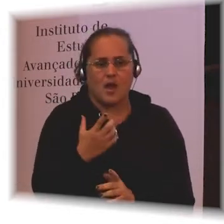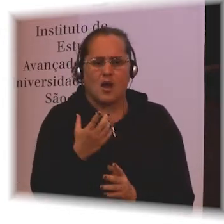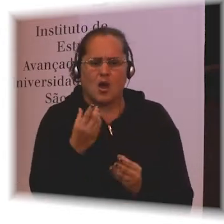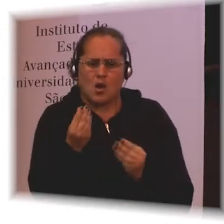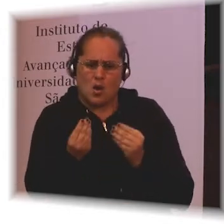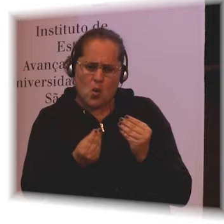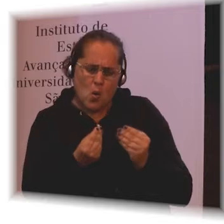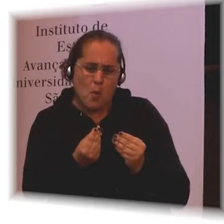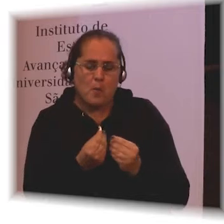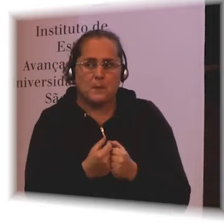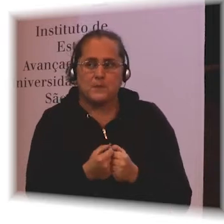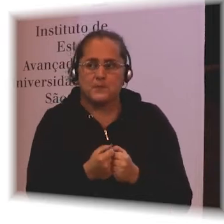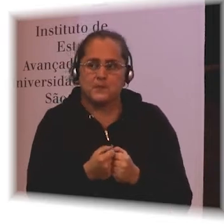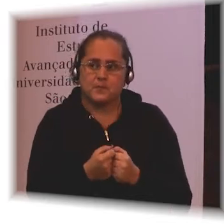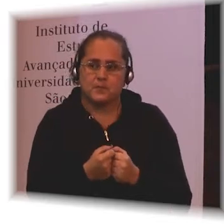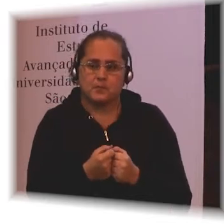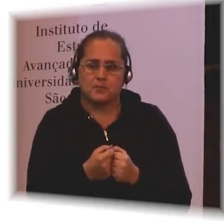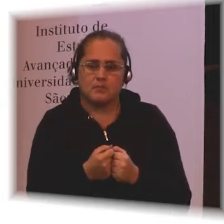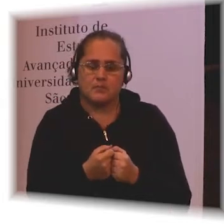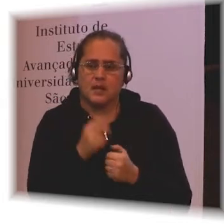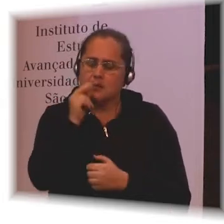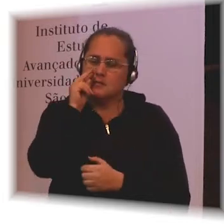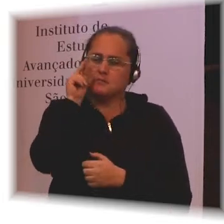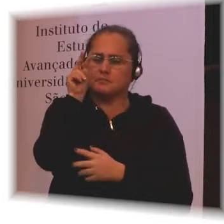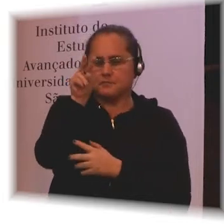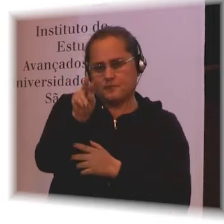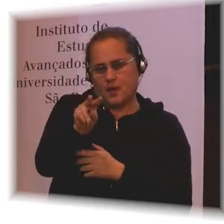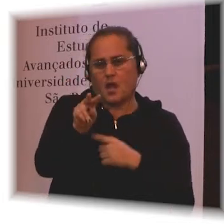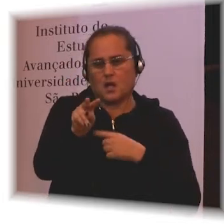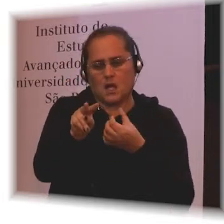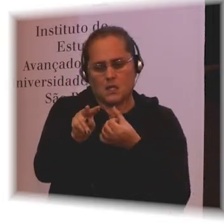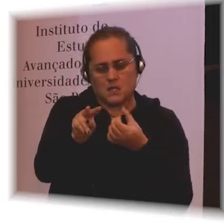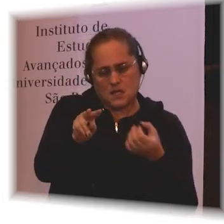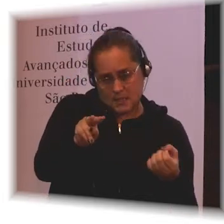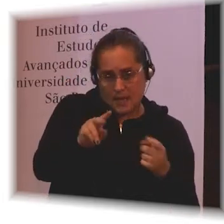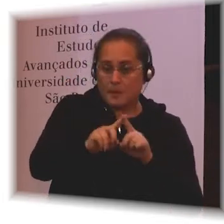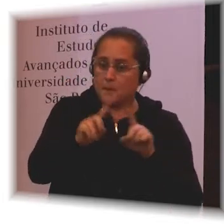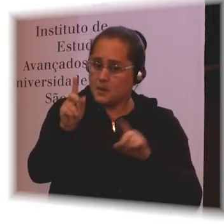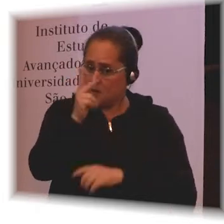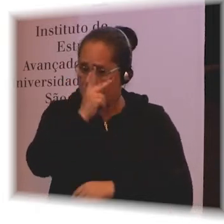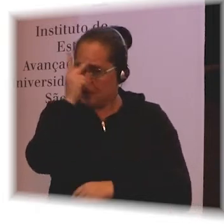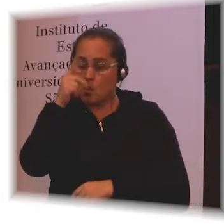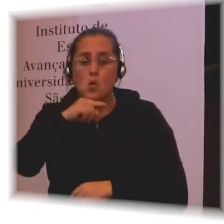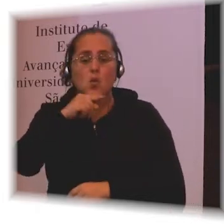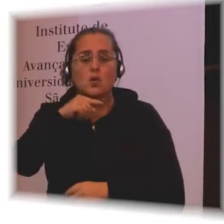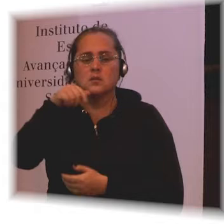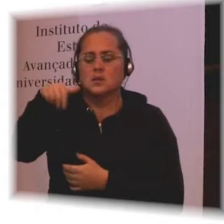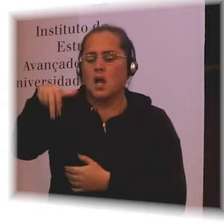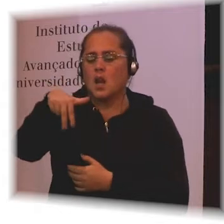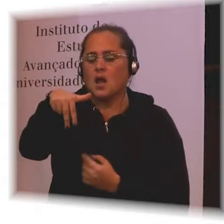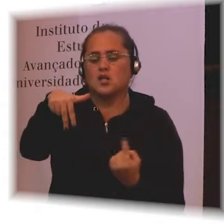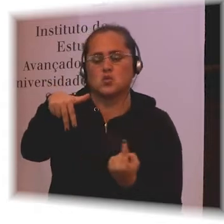would see it as this person cannot walk alone. So it is just different ways of seeing it.